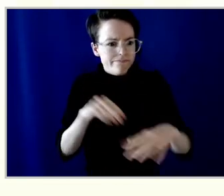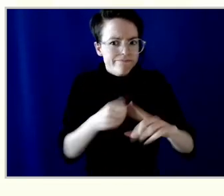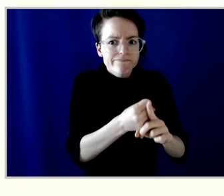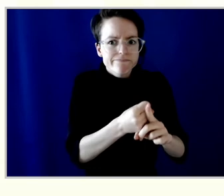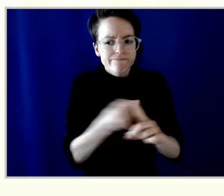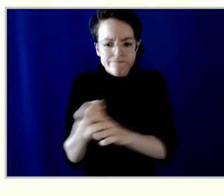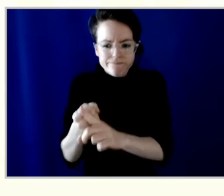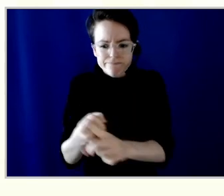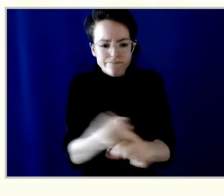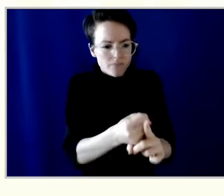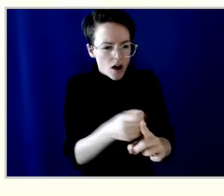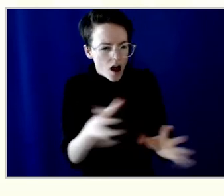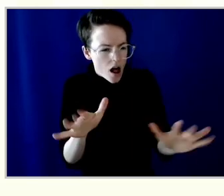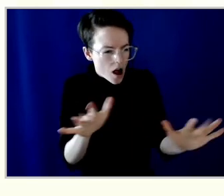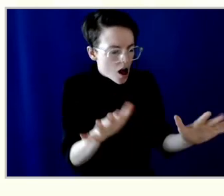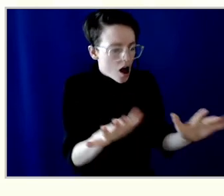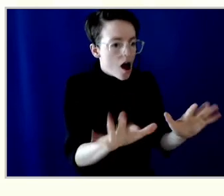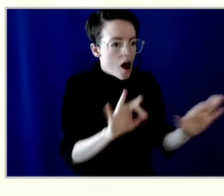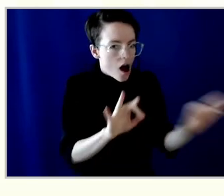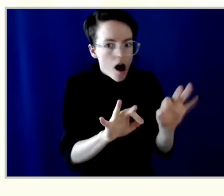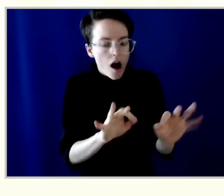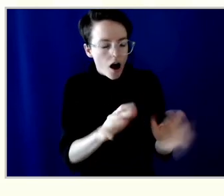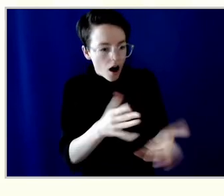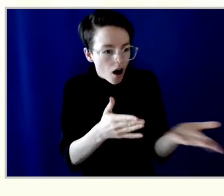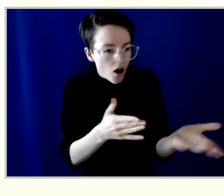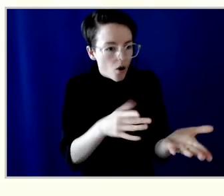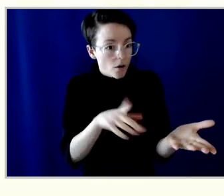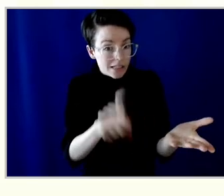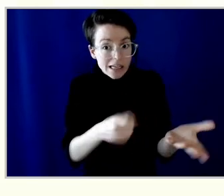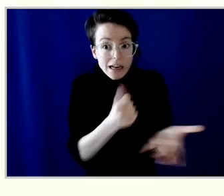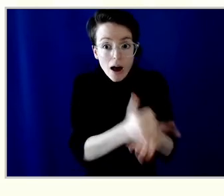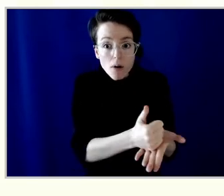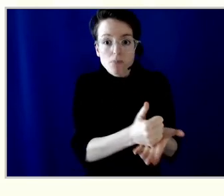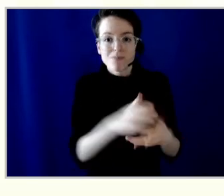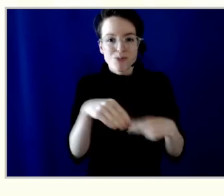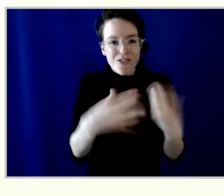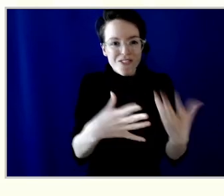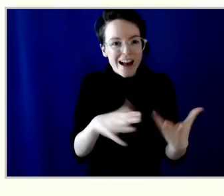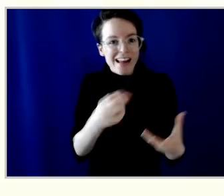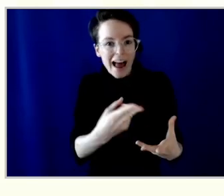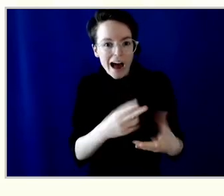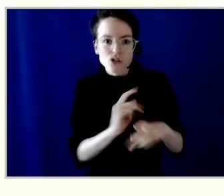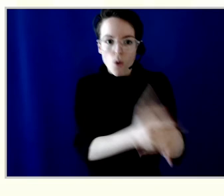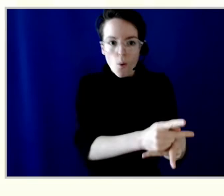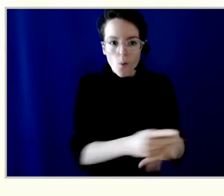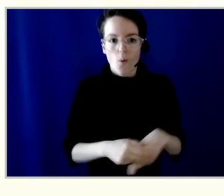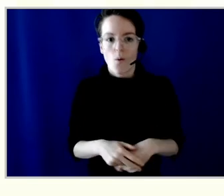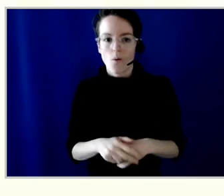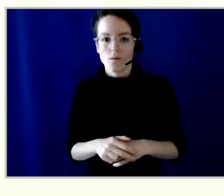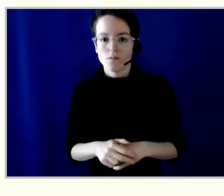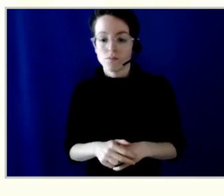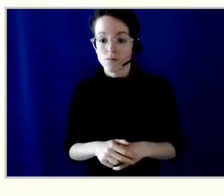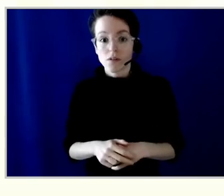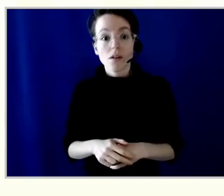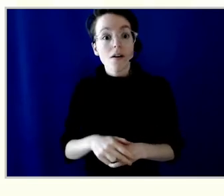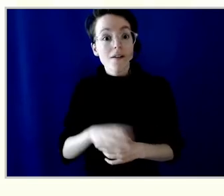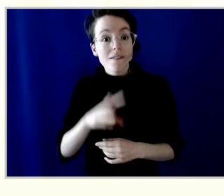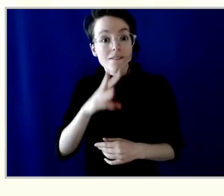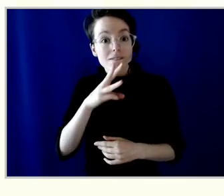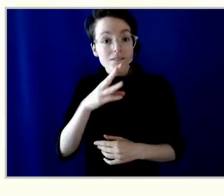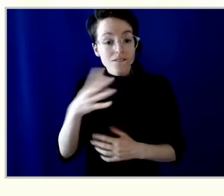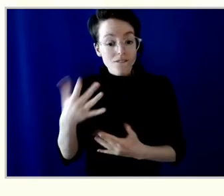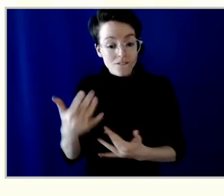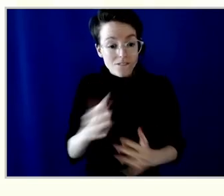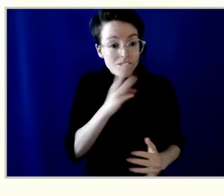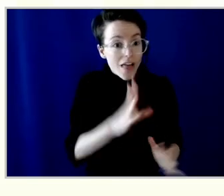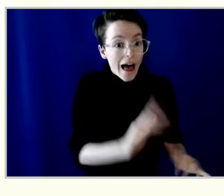deployed our humanitarian fund to help communities affected by flooding or forest fires, including several indigenous communities that